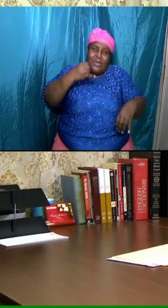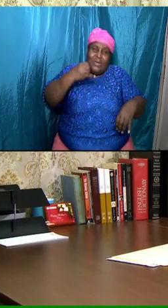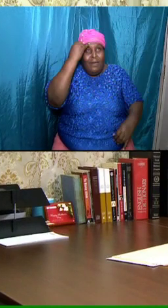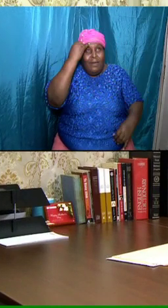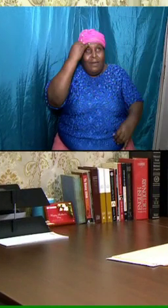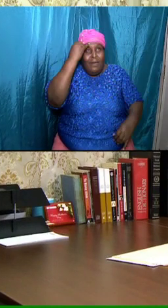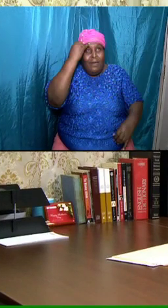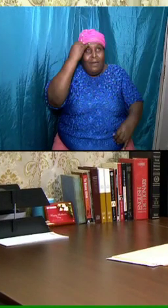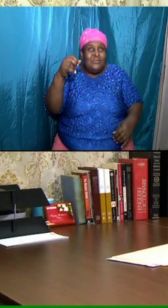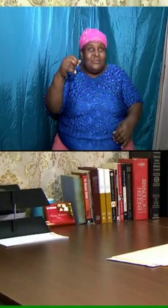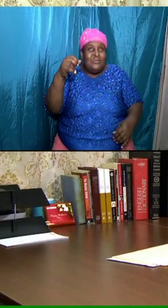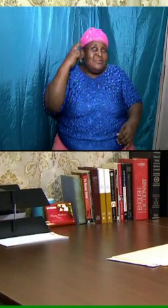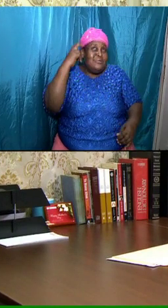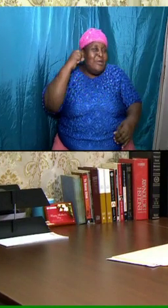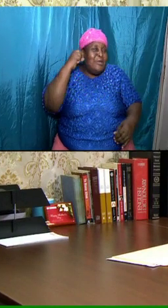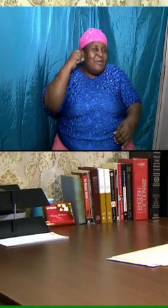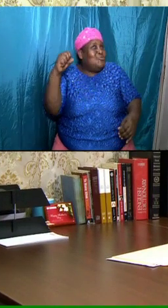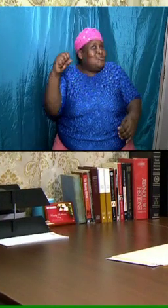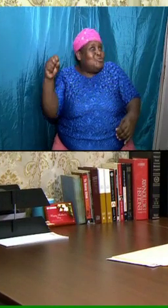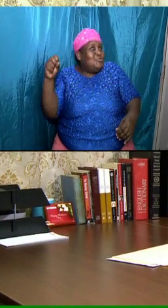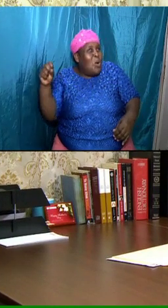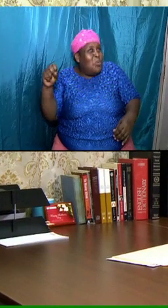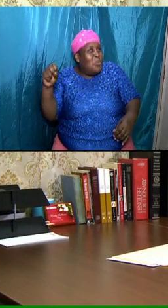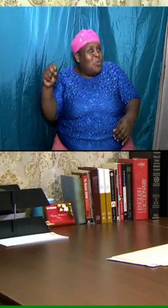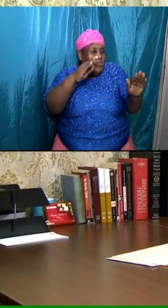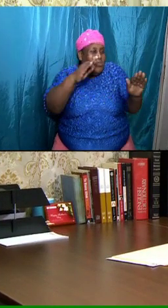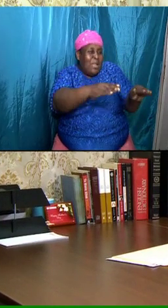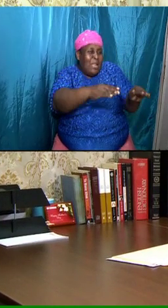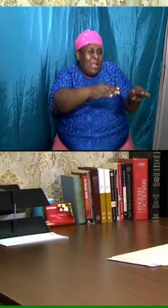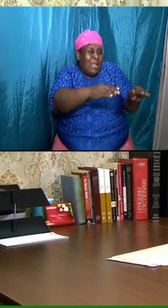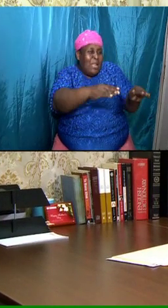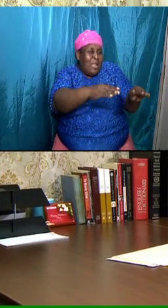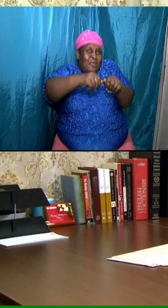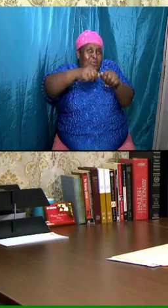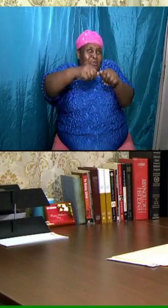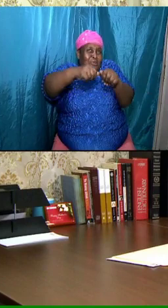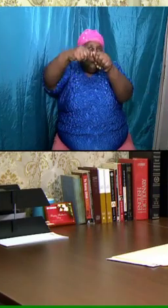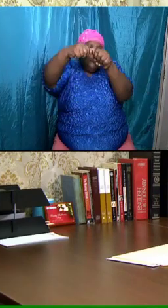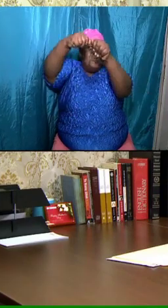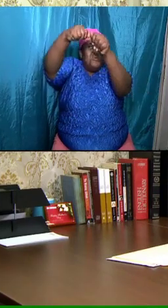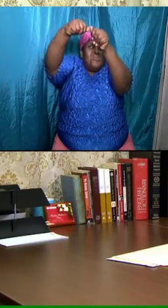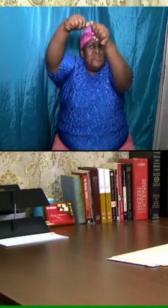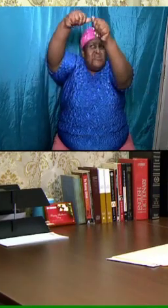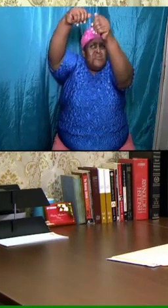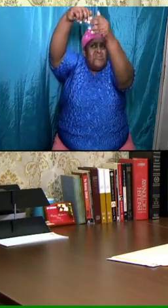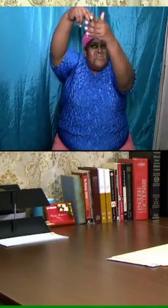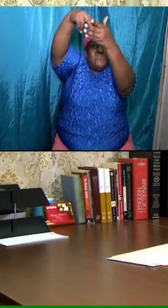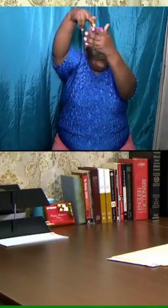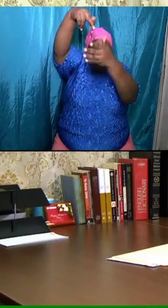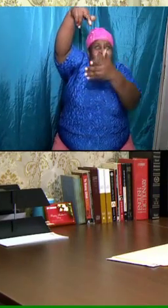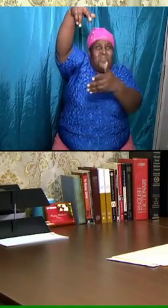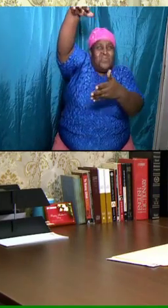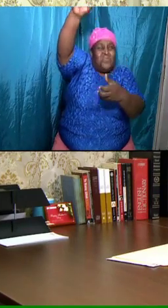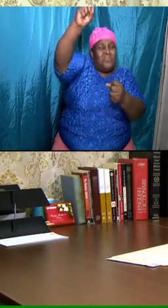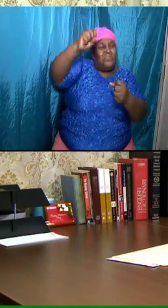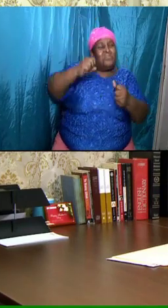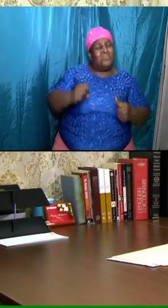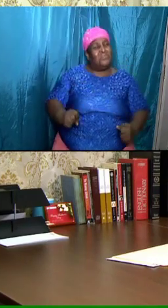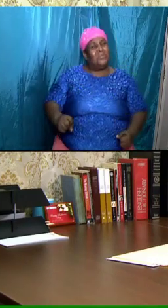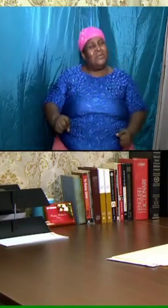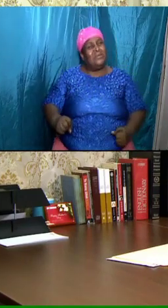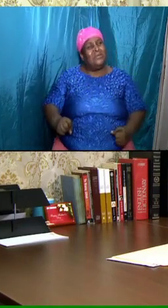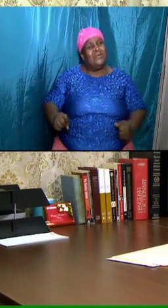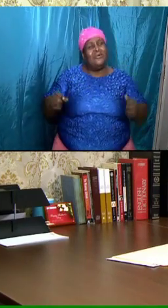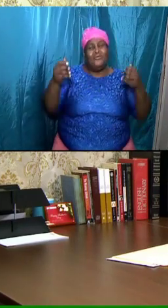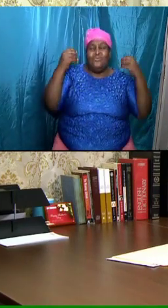when we leave Earth's gravitational pull. Imagine what it is going to be like to be flying out of here in a supersonic,